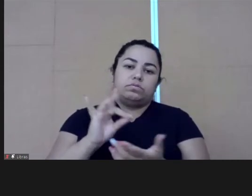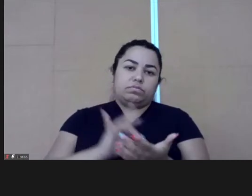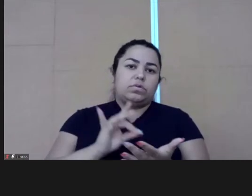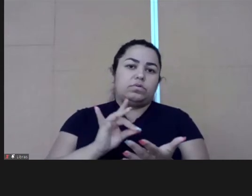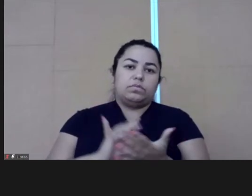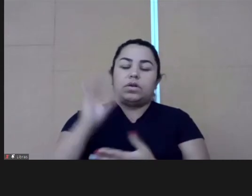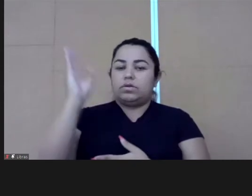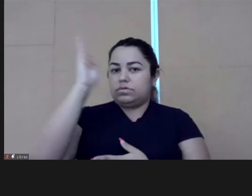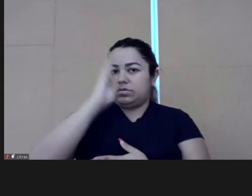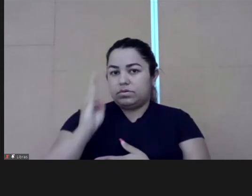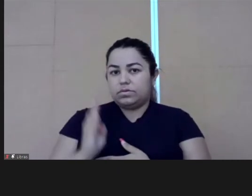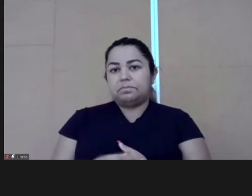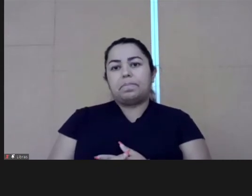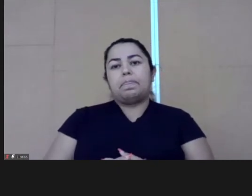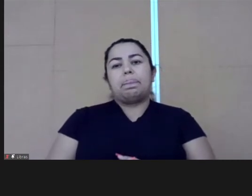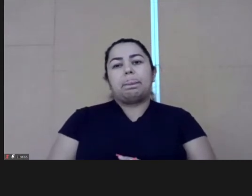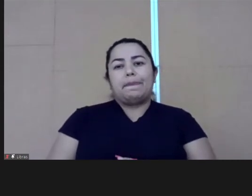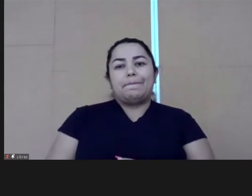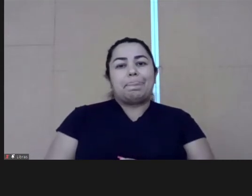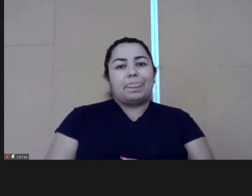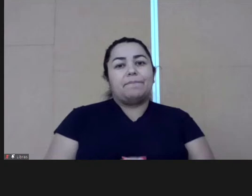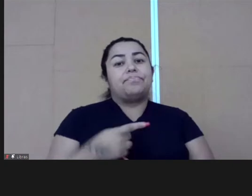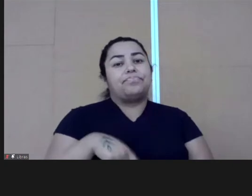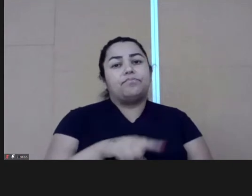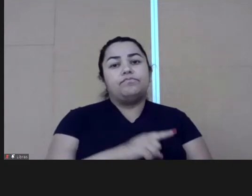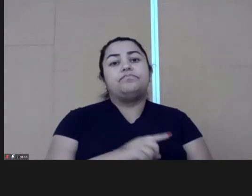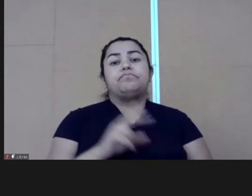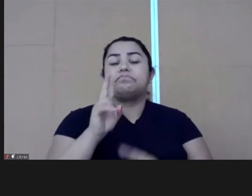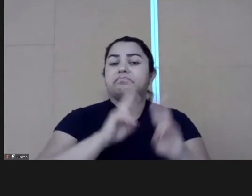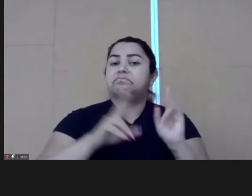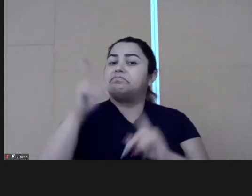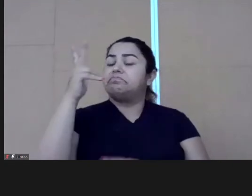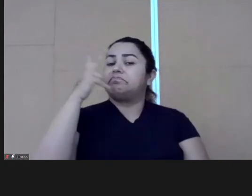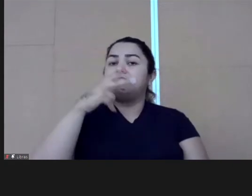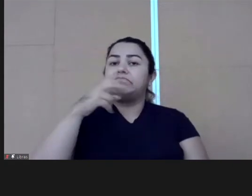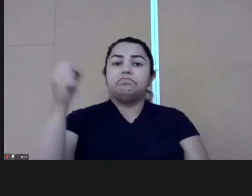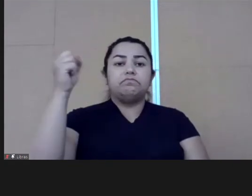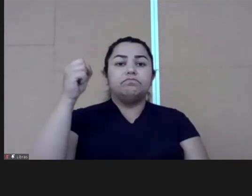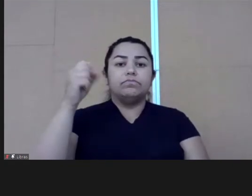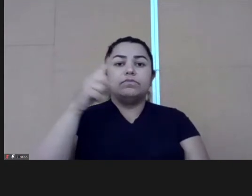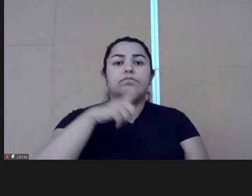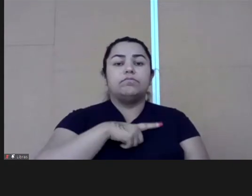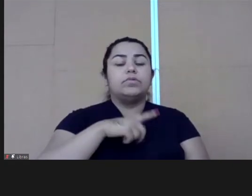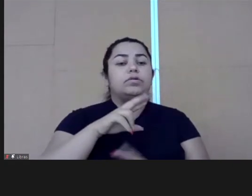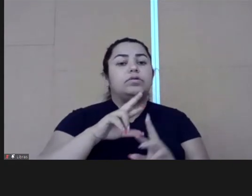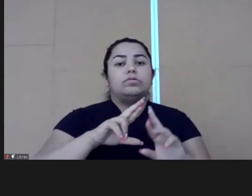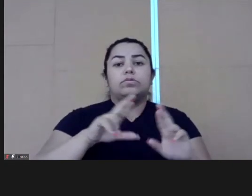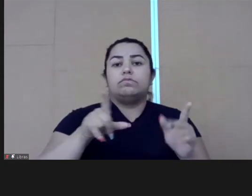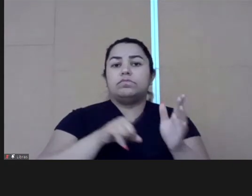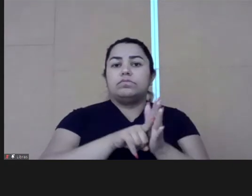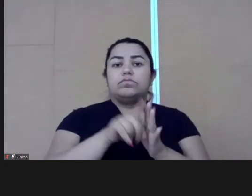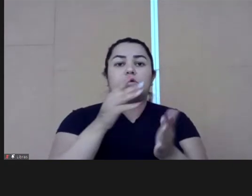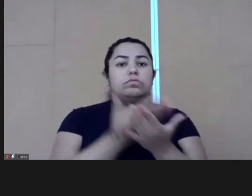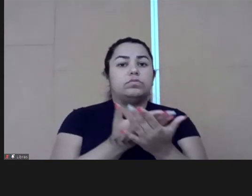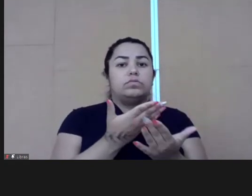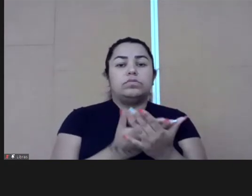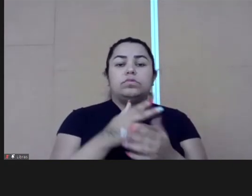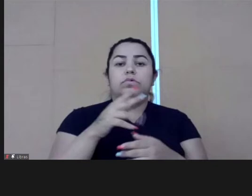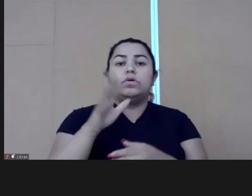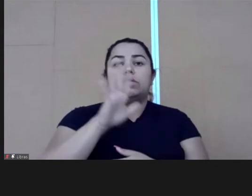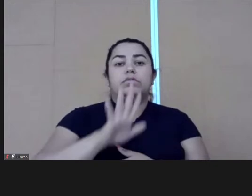composition that represents our society. We see great gains with that in different